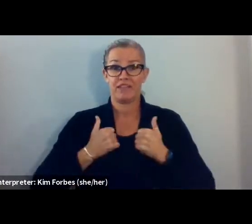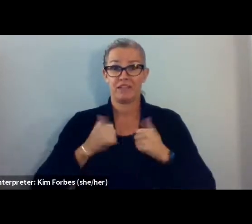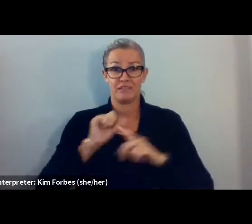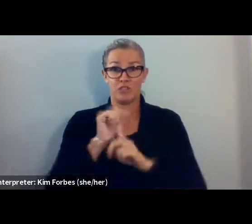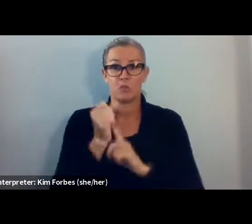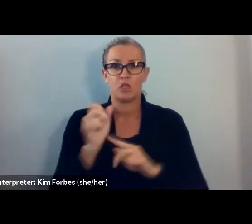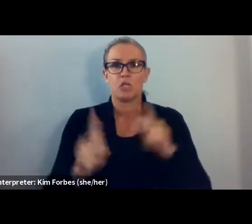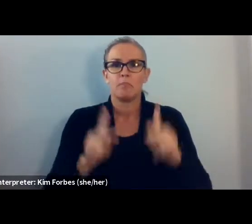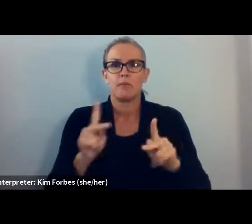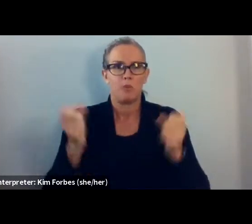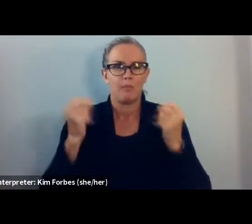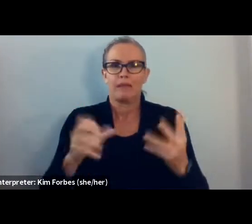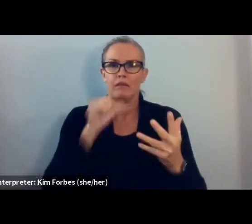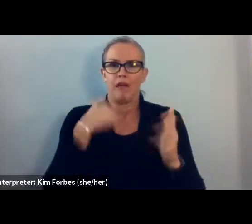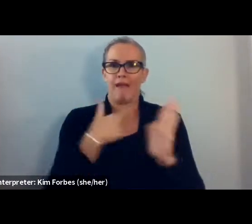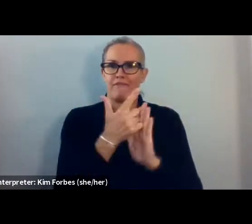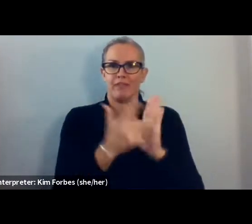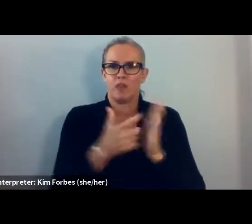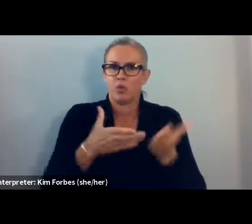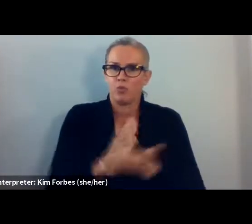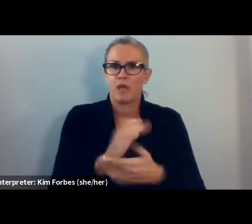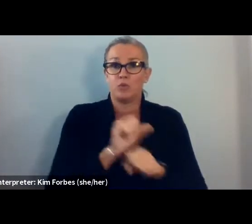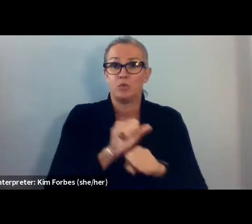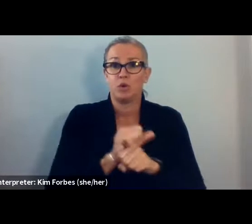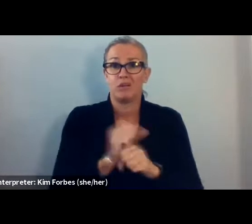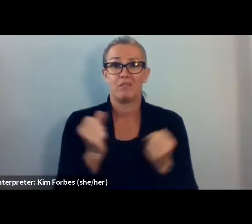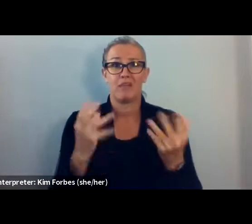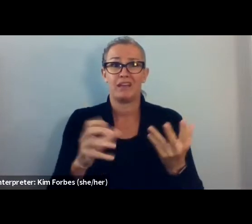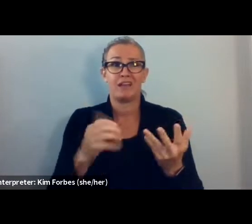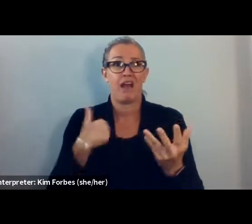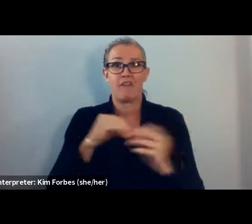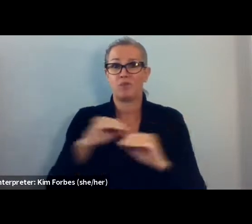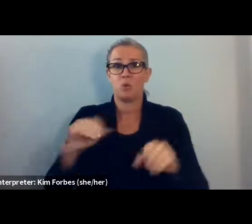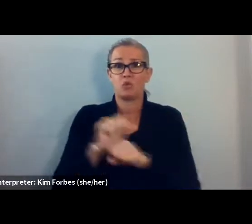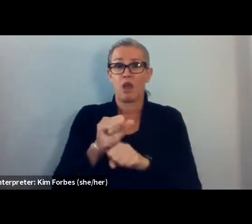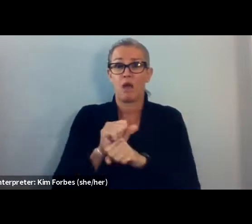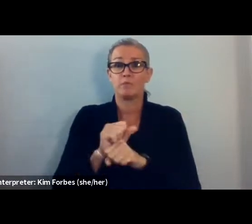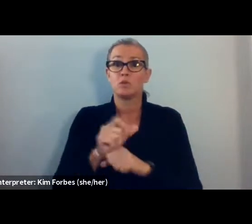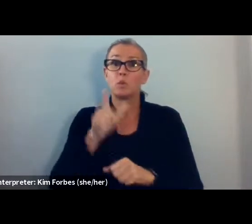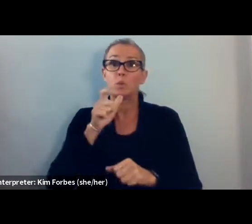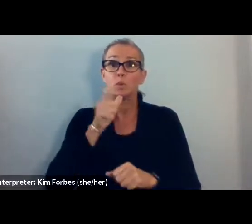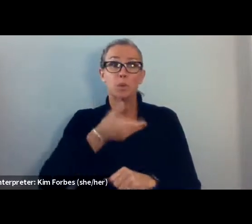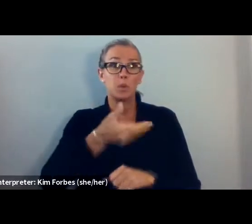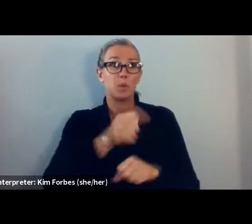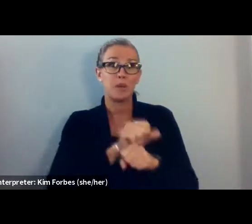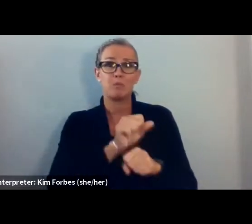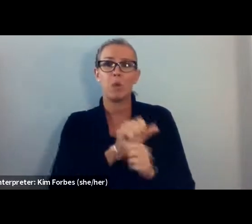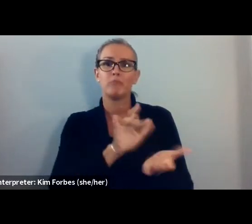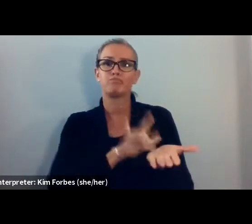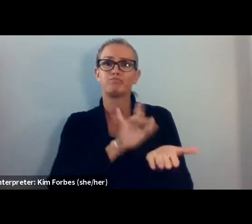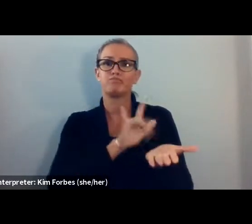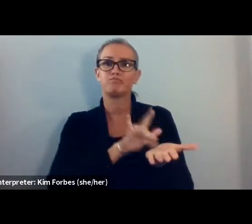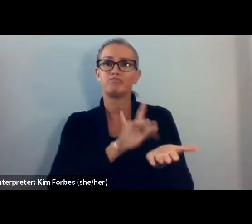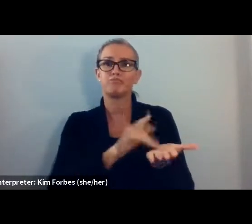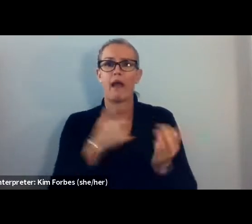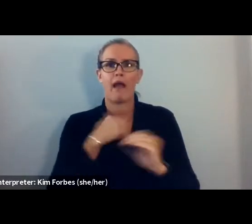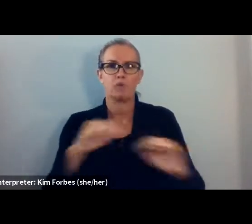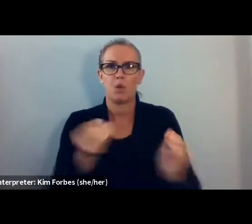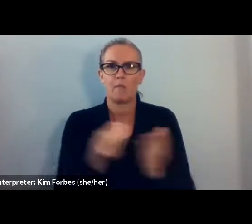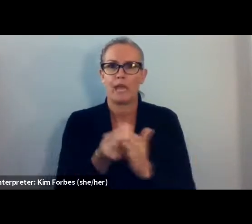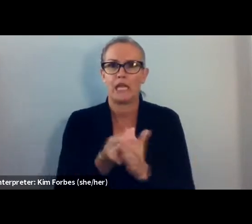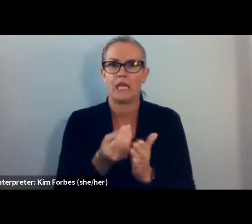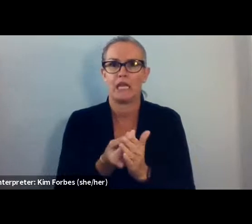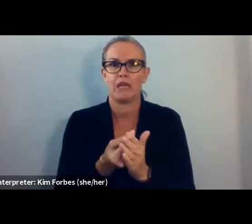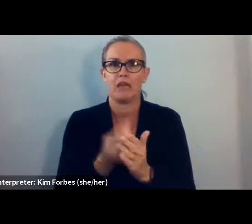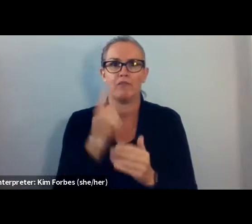A lot of people are unemployed, those that are employed, are employed in really exploitative conditions. They don't have enough money for